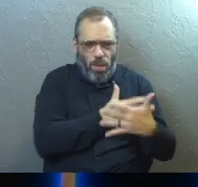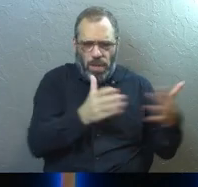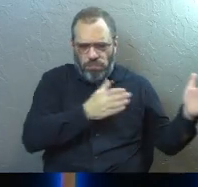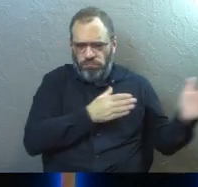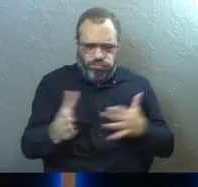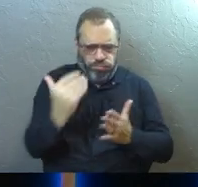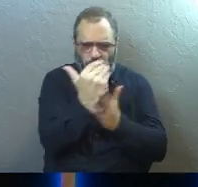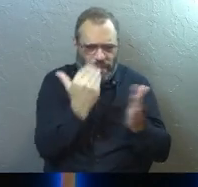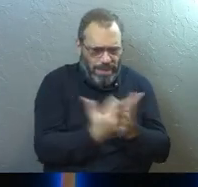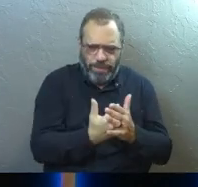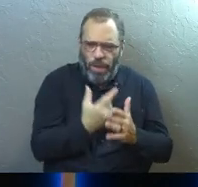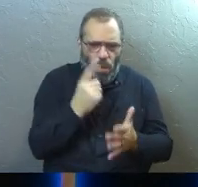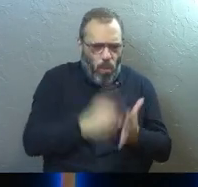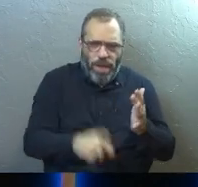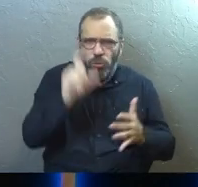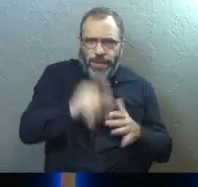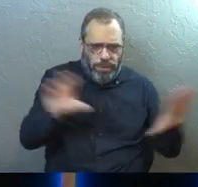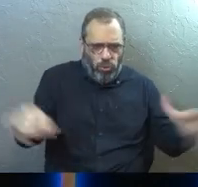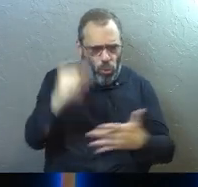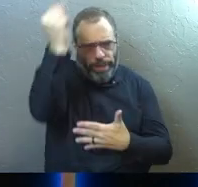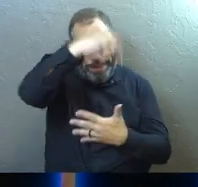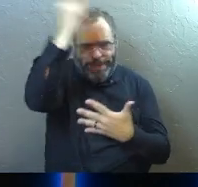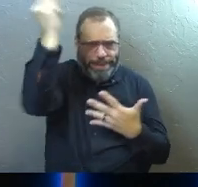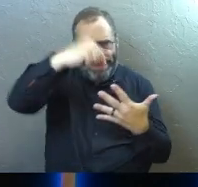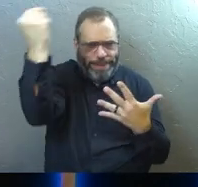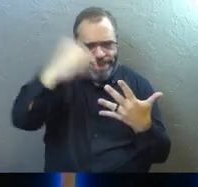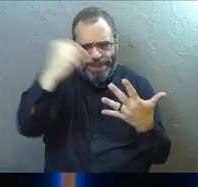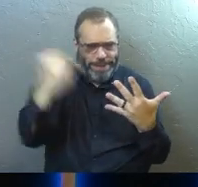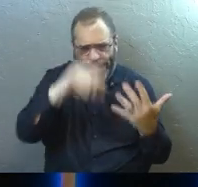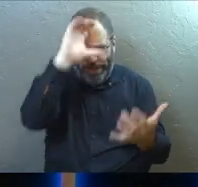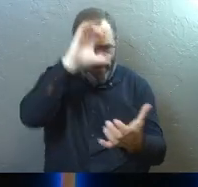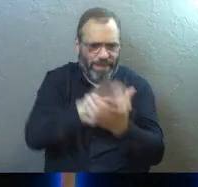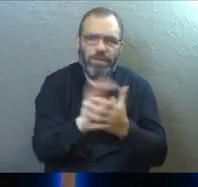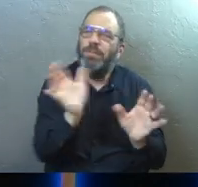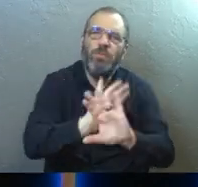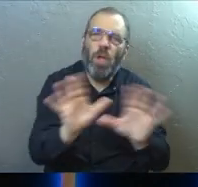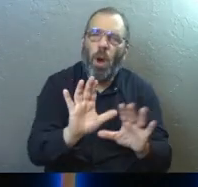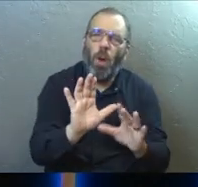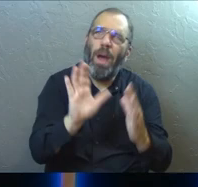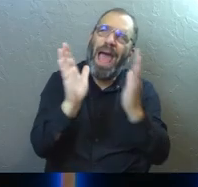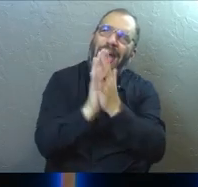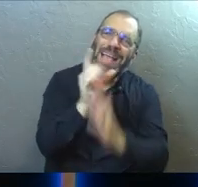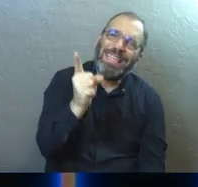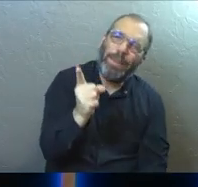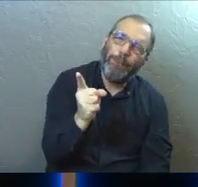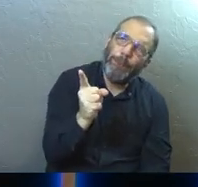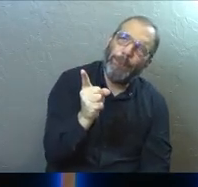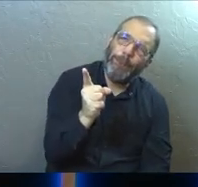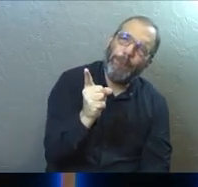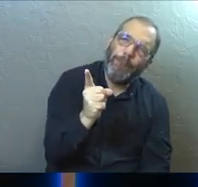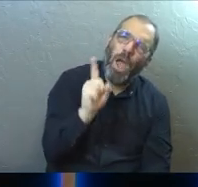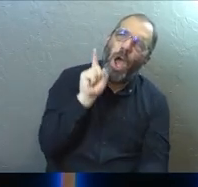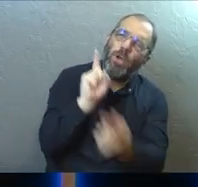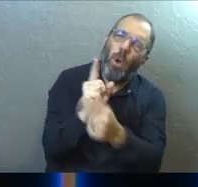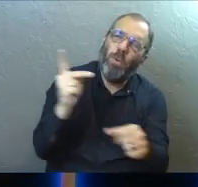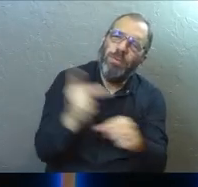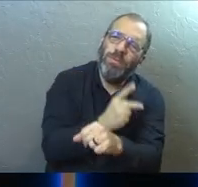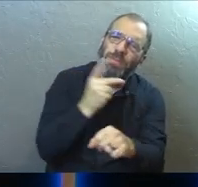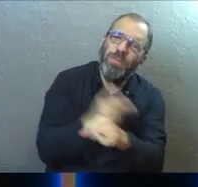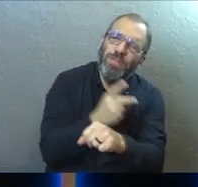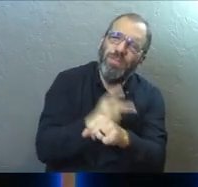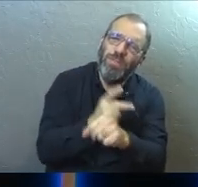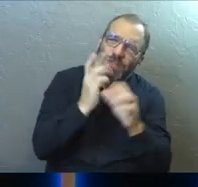or a prescribed list of what it is that you're supposed to believe and do with your life. I'm saying go to the shepherd. Go to the shepherd.